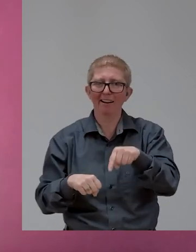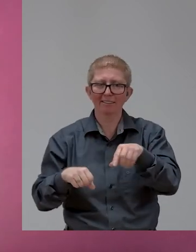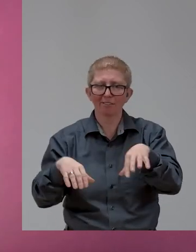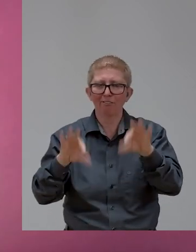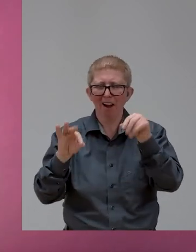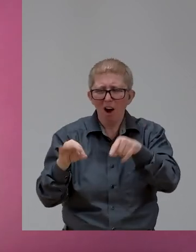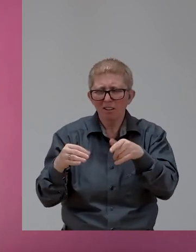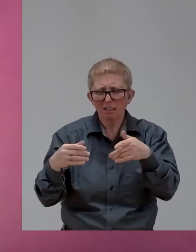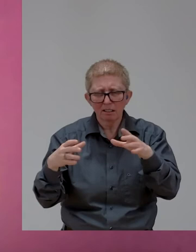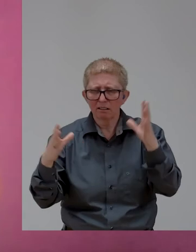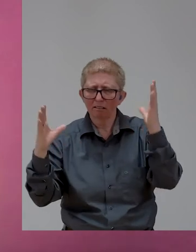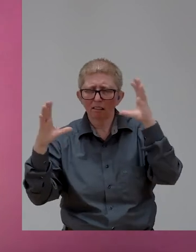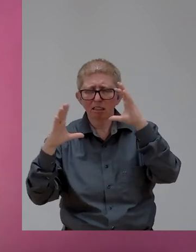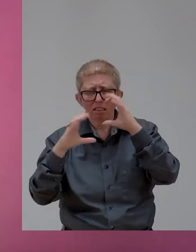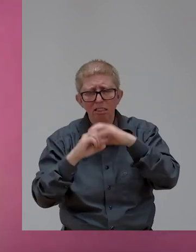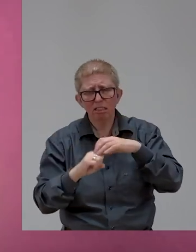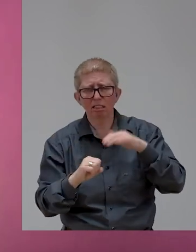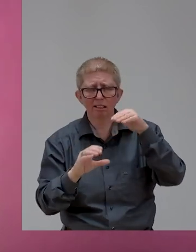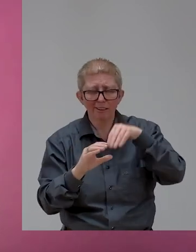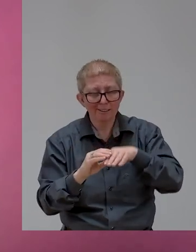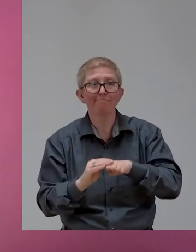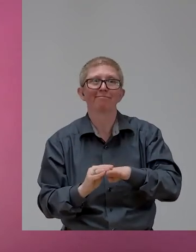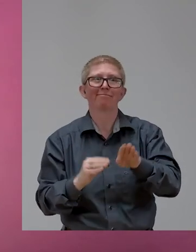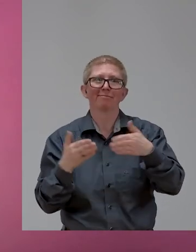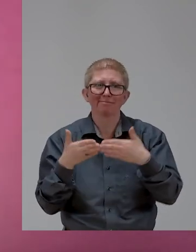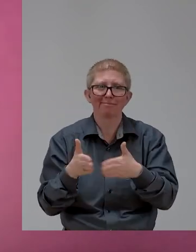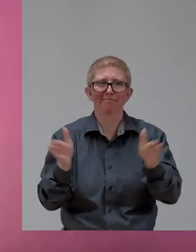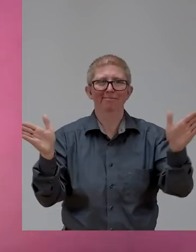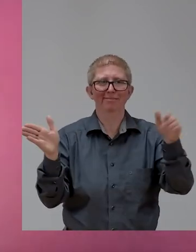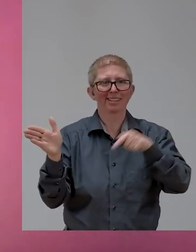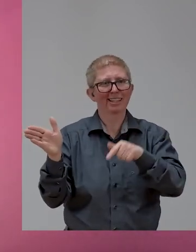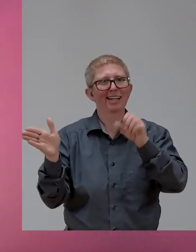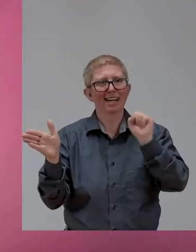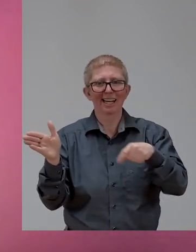And dare I say it, even in that situation, it drives you forward even more.